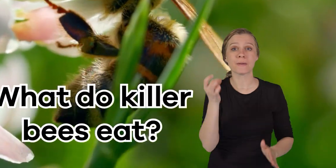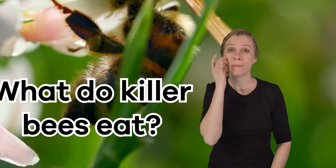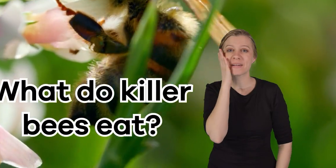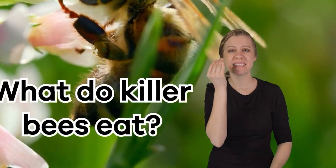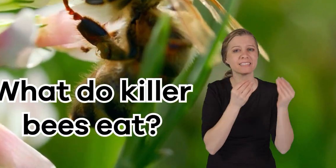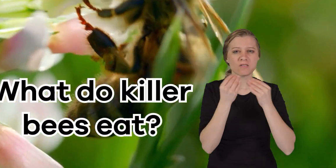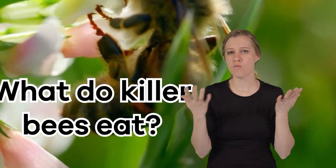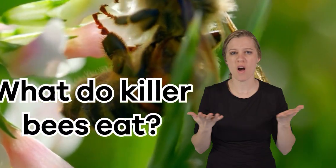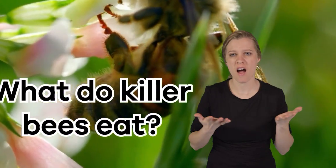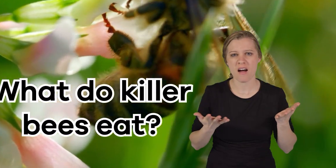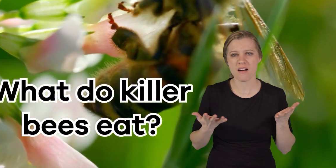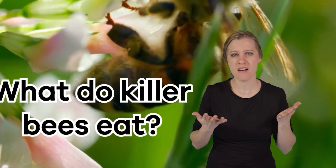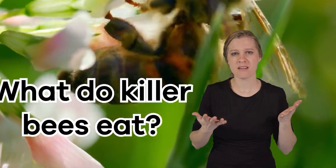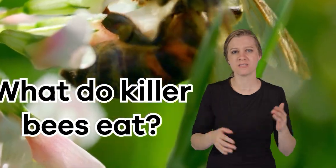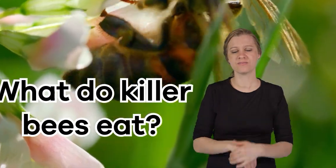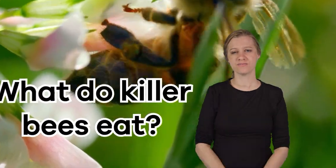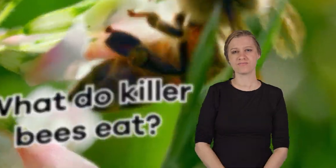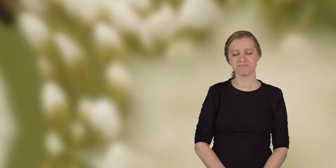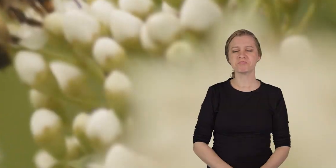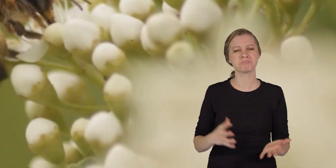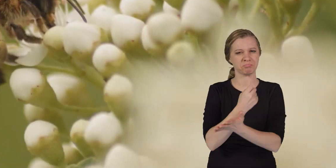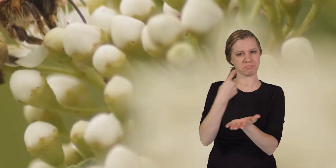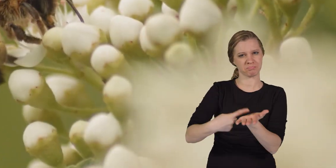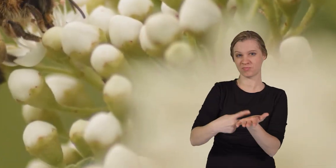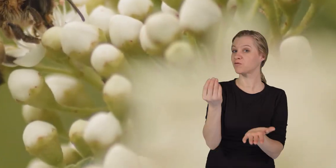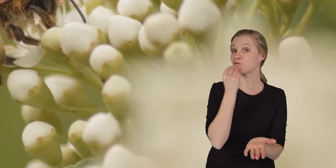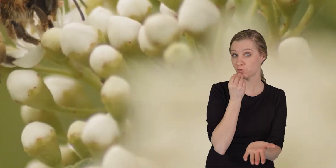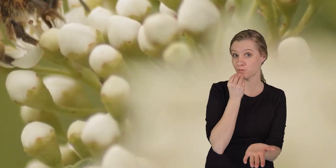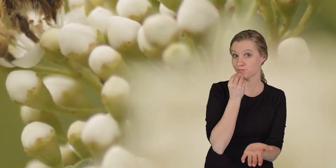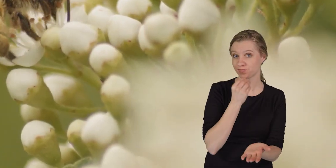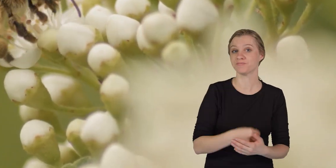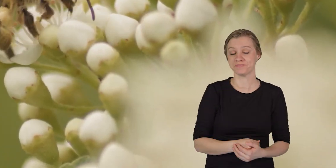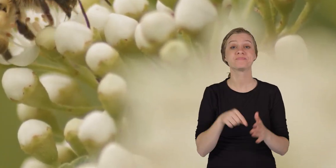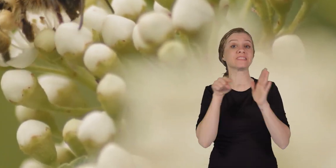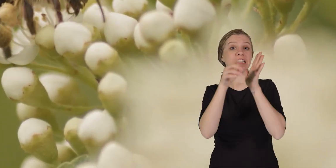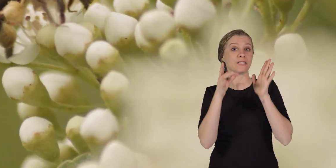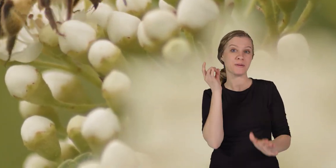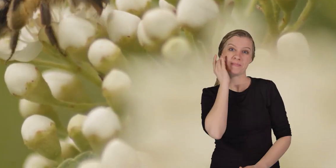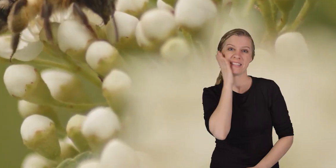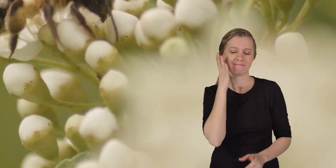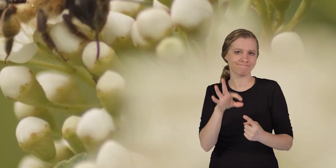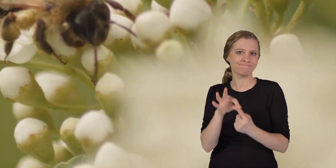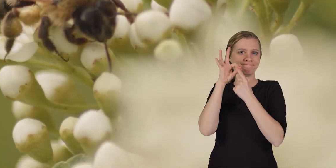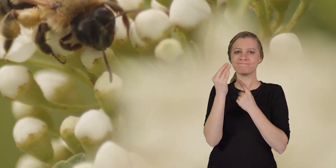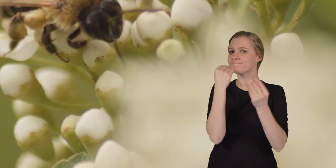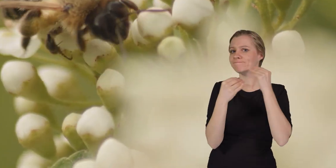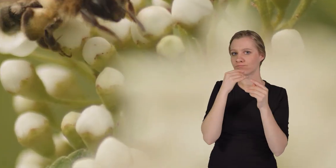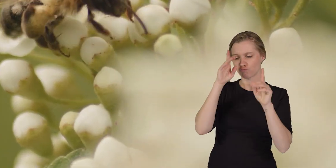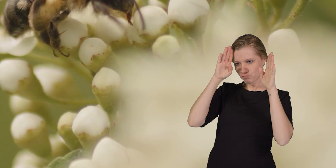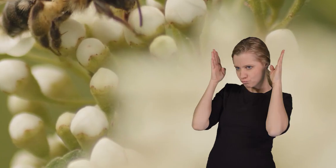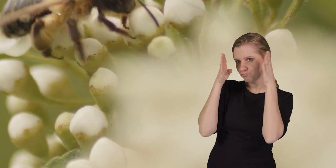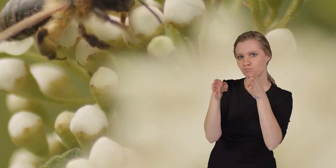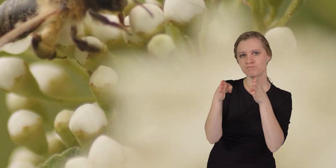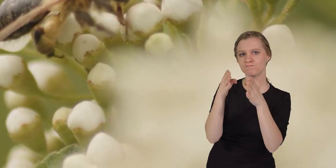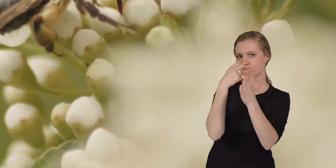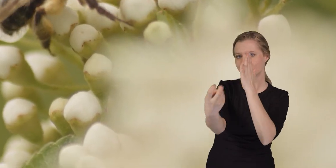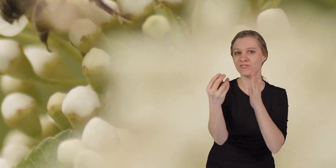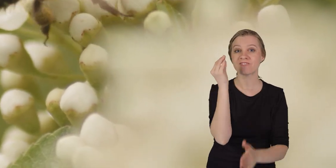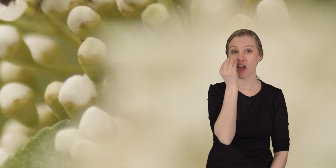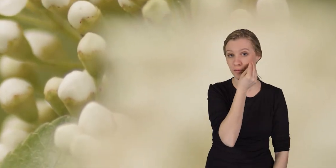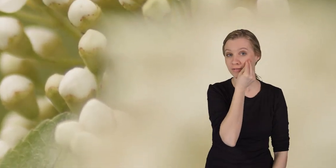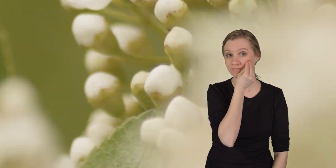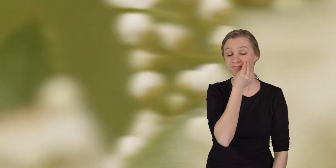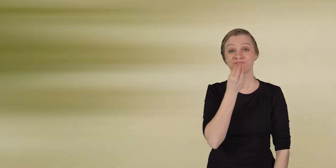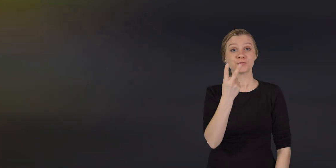What do killer bees eat? Let's talk food. Killer bees have a special diet that's all